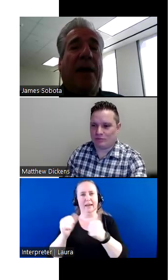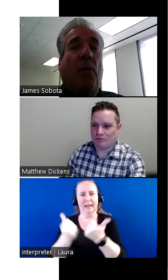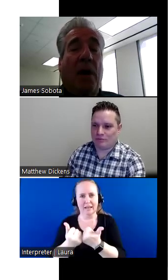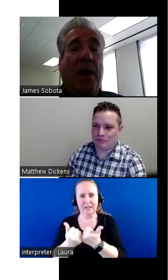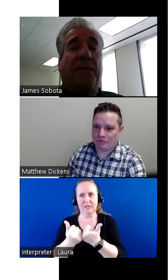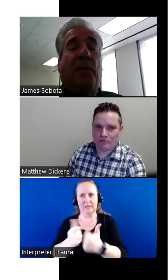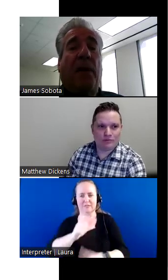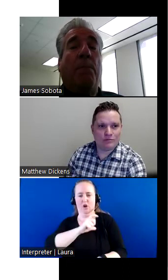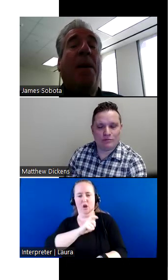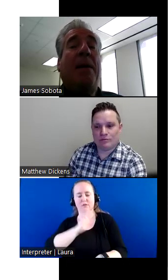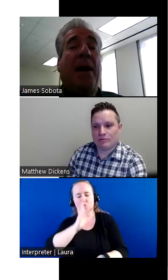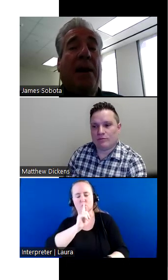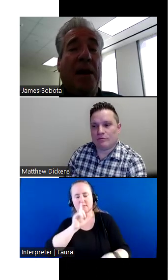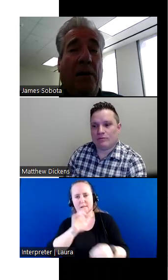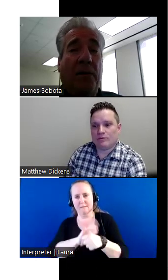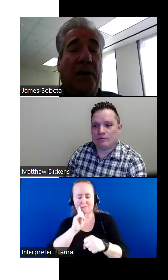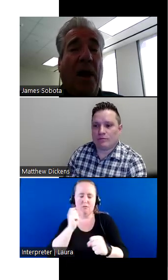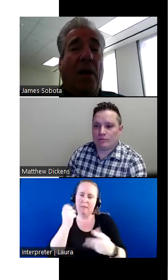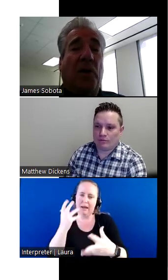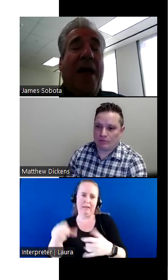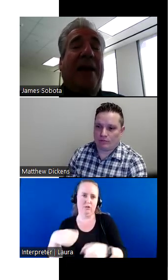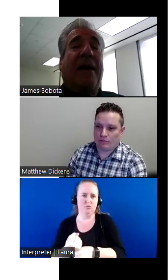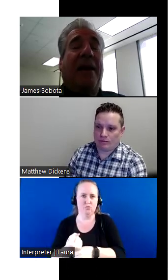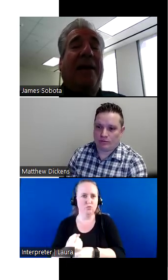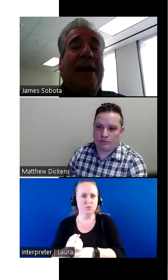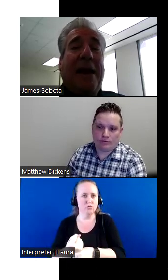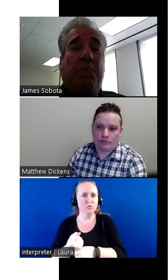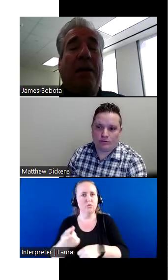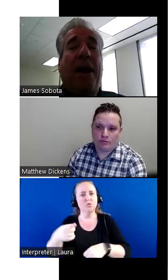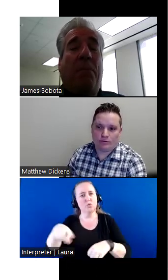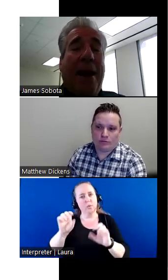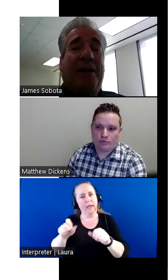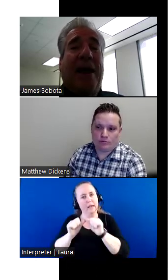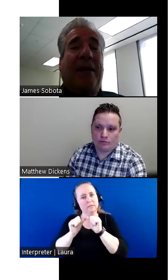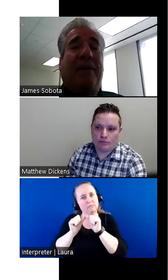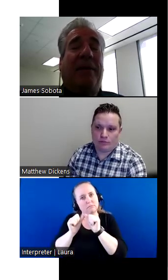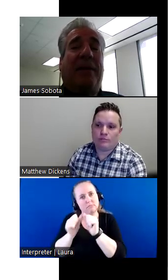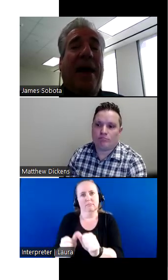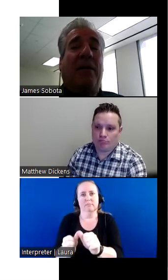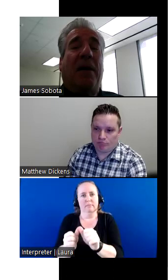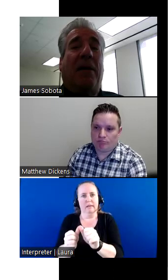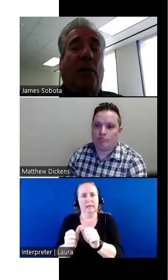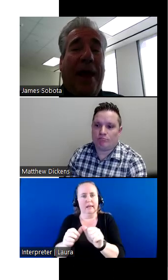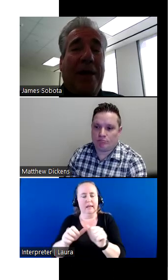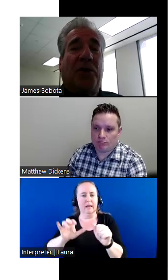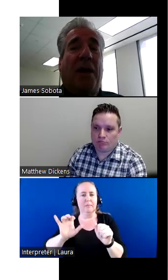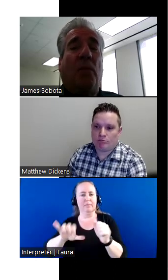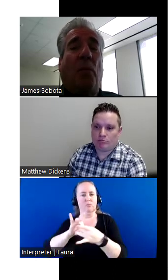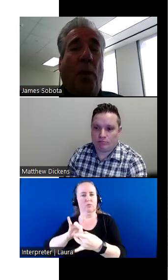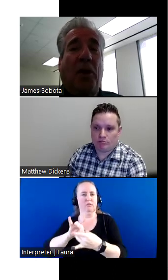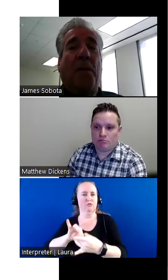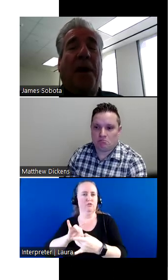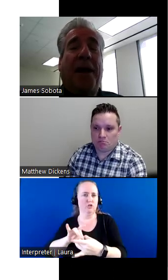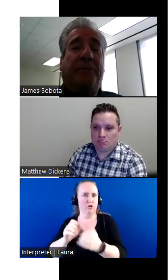an officer that will commit for many, many years so they can keep that and maintain that relationship